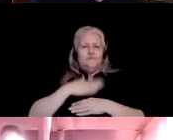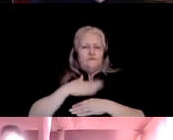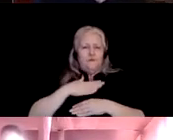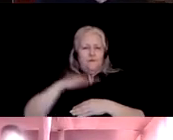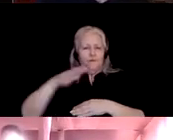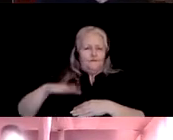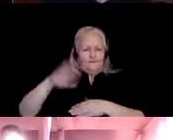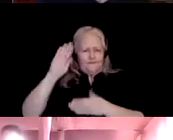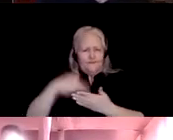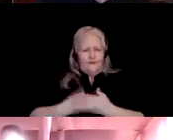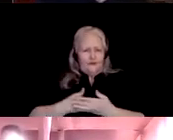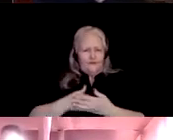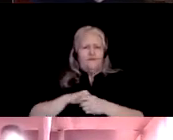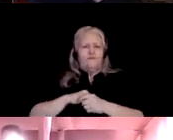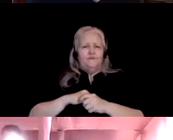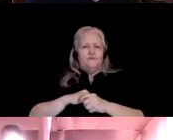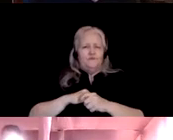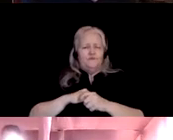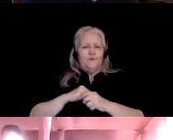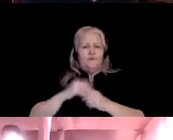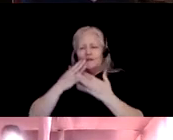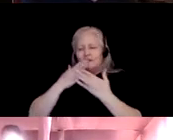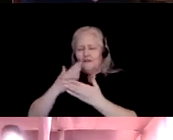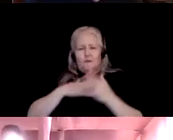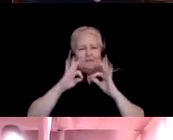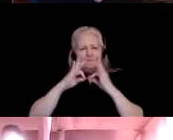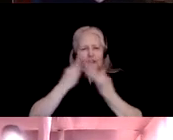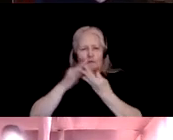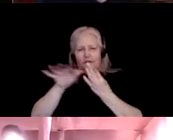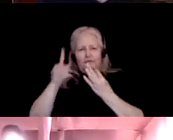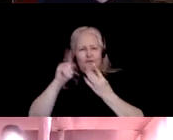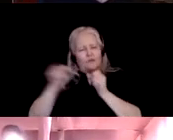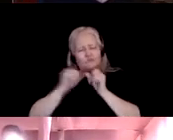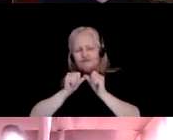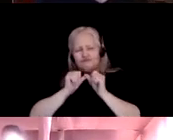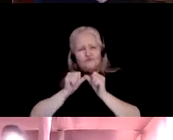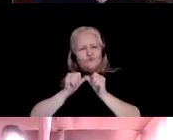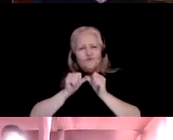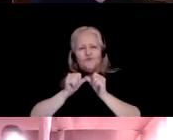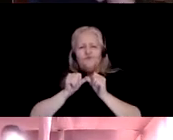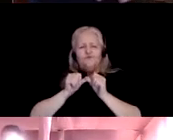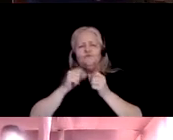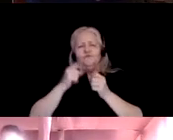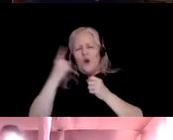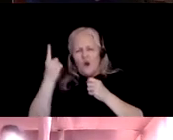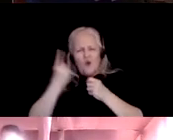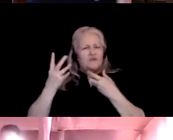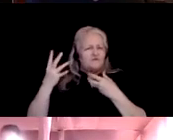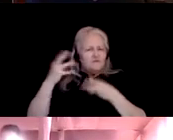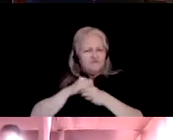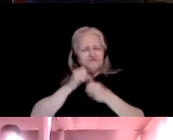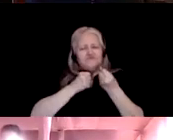Rangkalampi. So, for their continued support in every effort and step that I do.